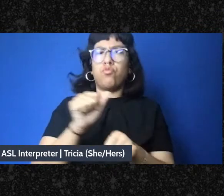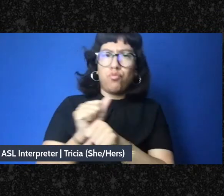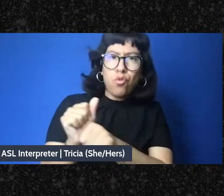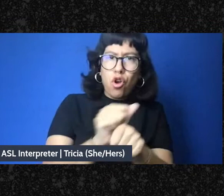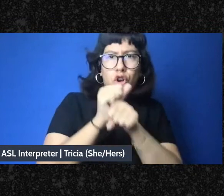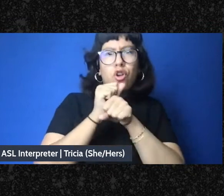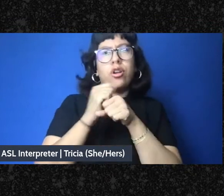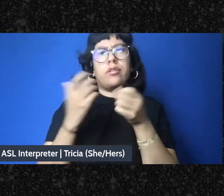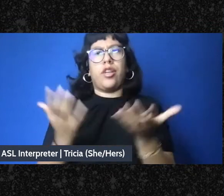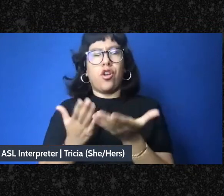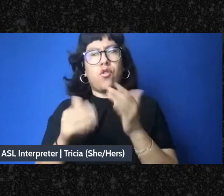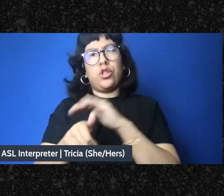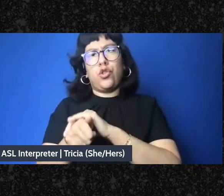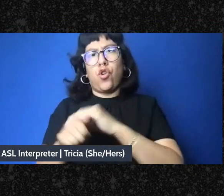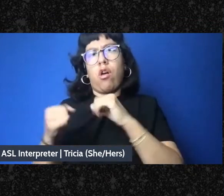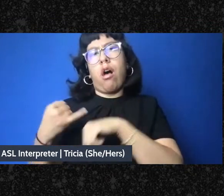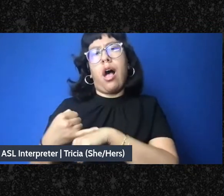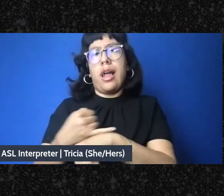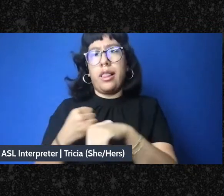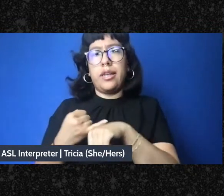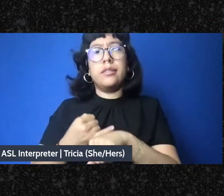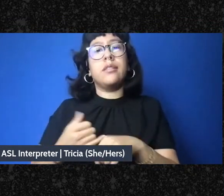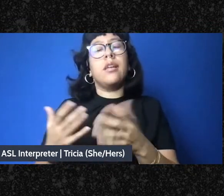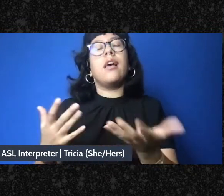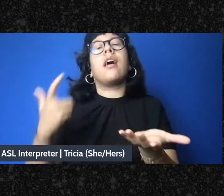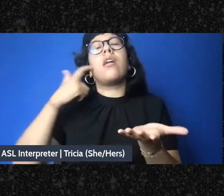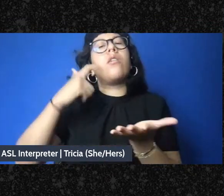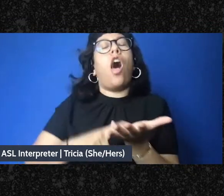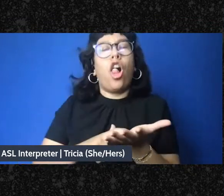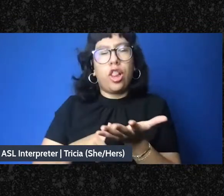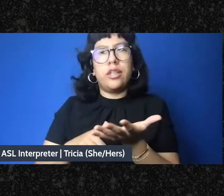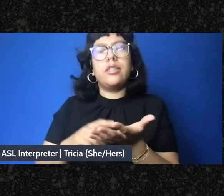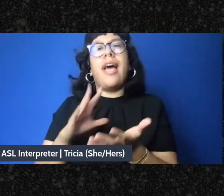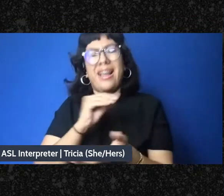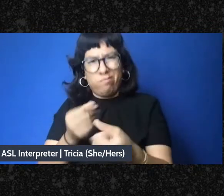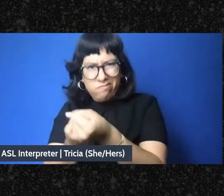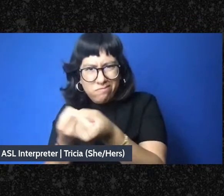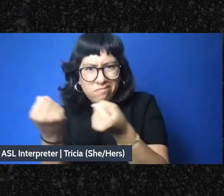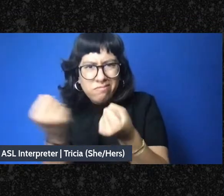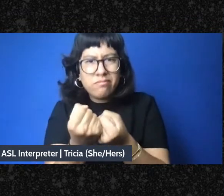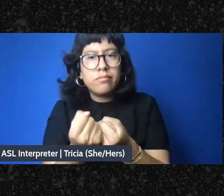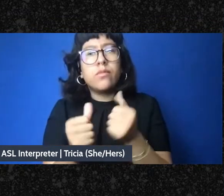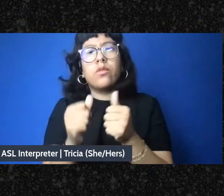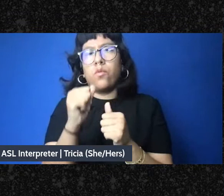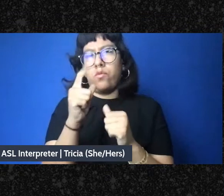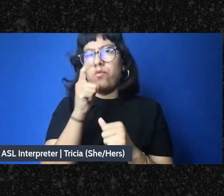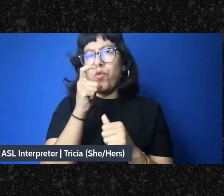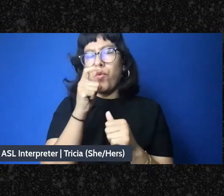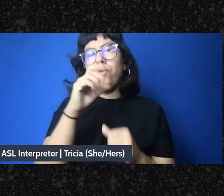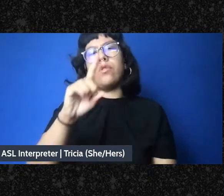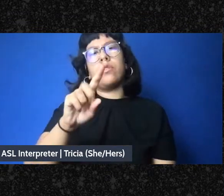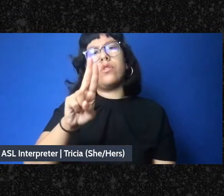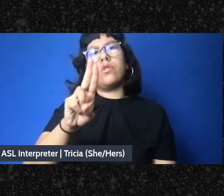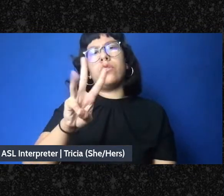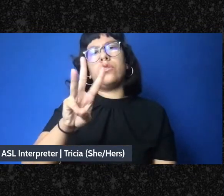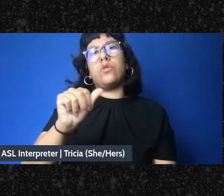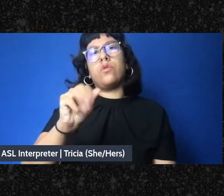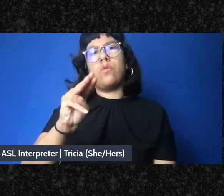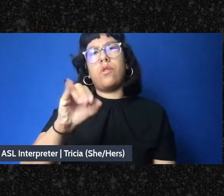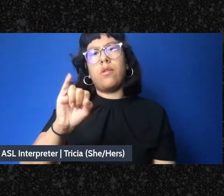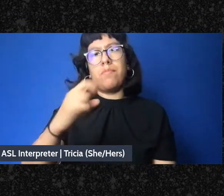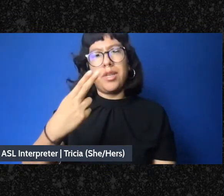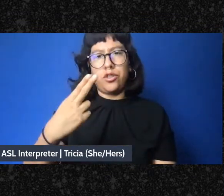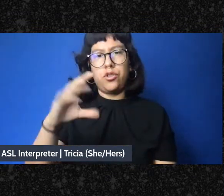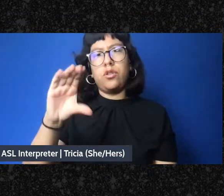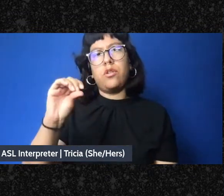Turtle Island. And I want to acknowledge that. And I want to express solidarity in particular with the Duwamish and Coast Salish people who've been